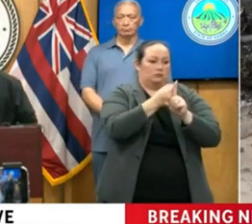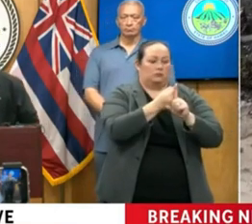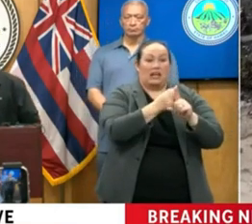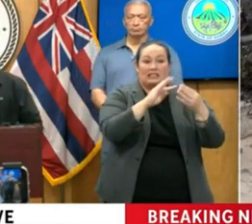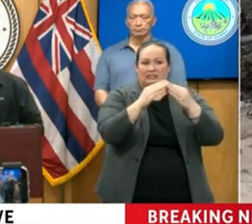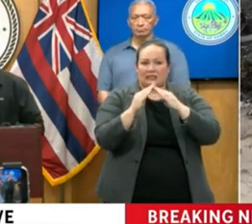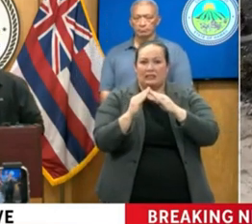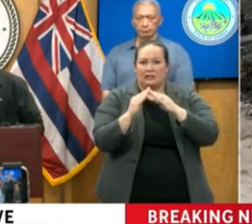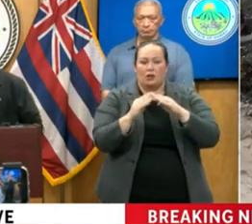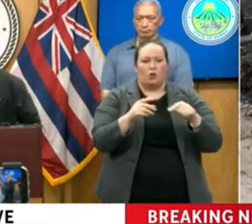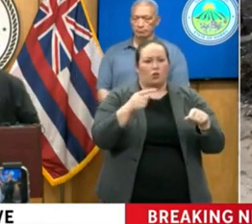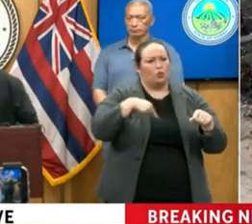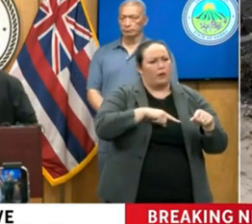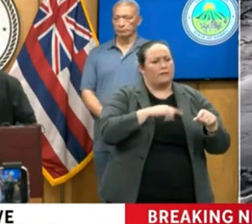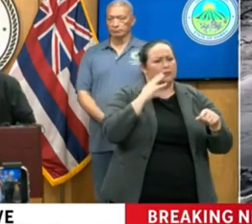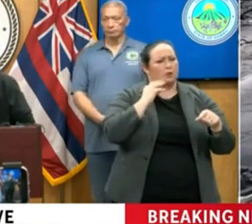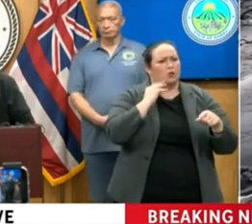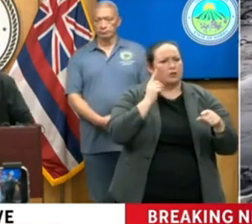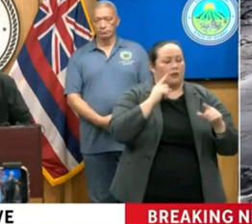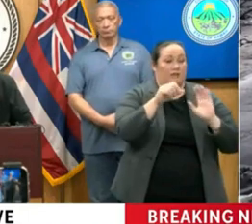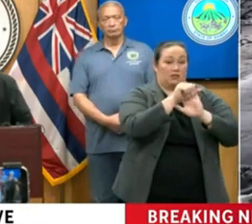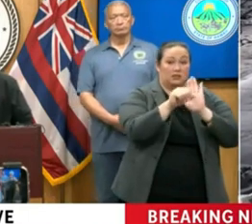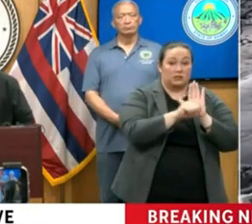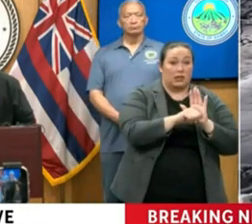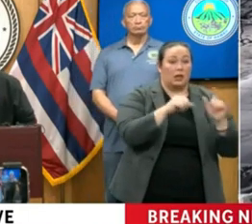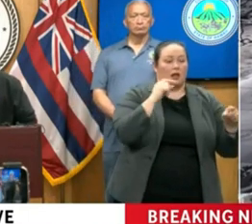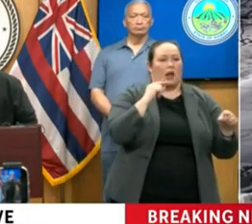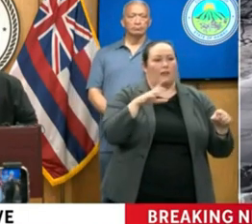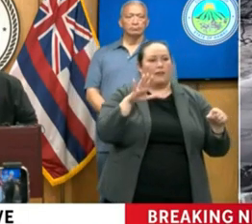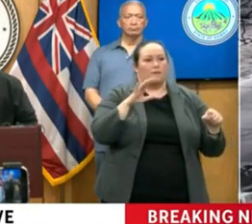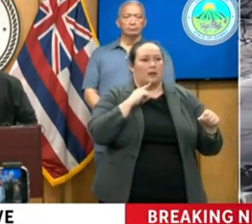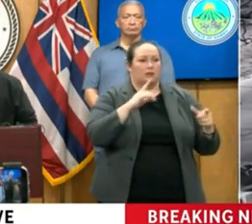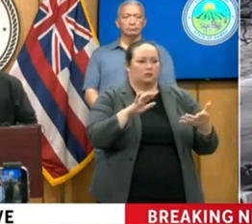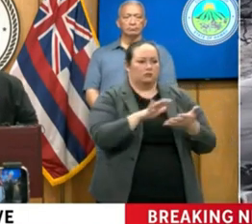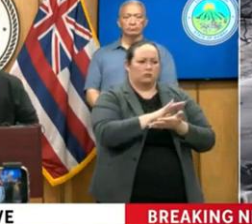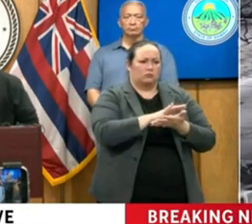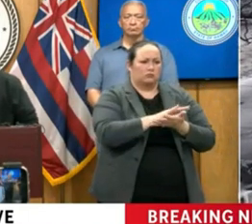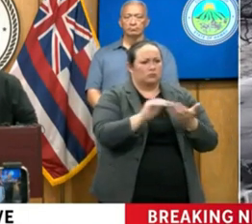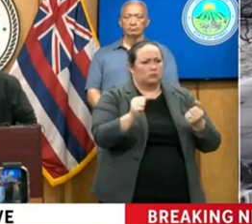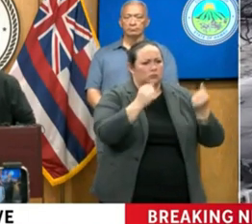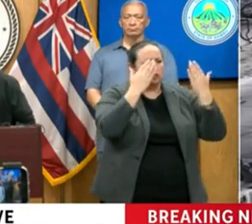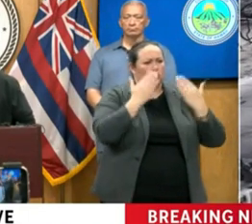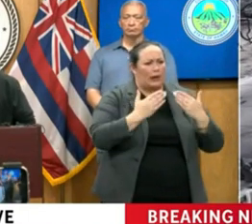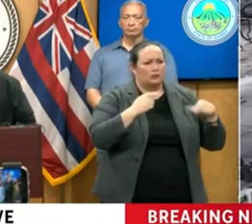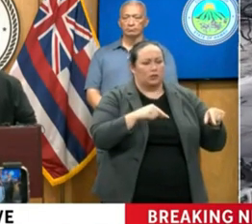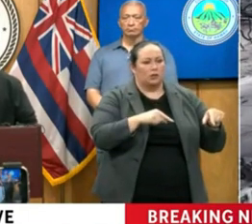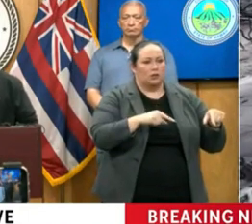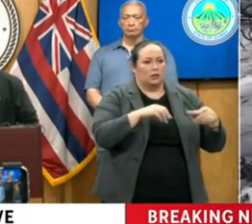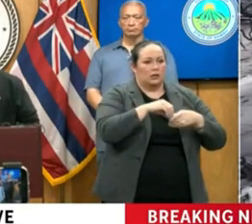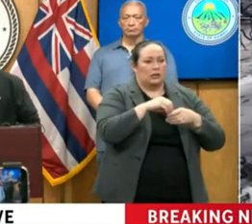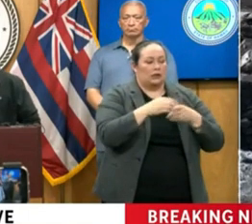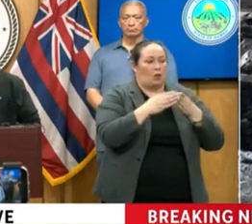We have experienced wildfires across the state, and they've been tragic, but usually tragic in open space.